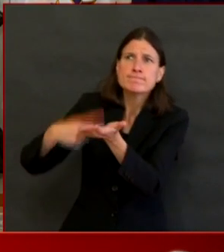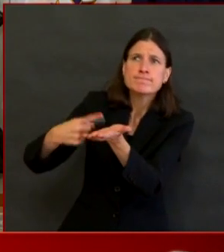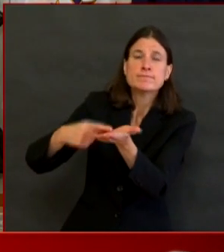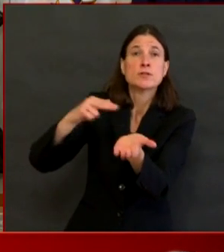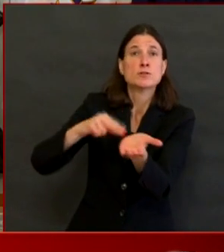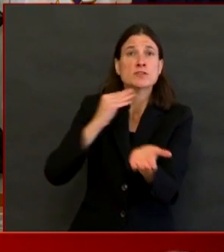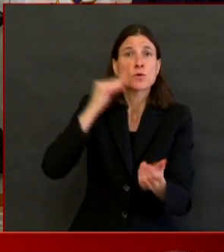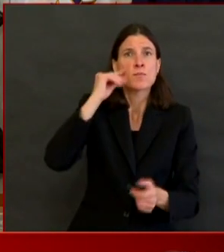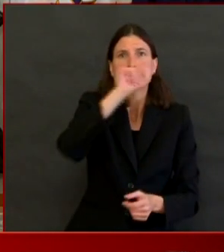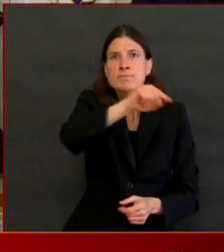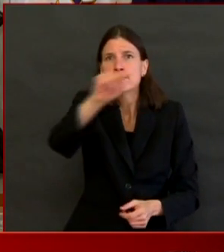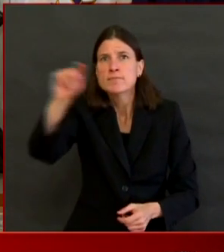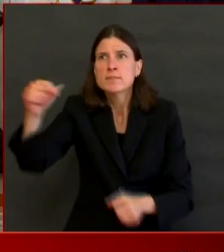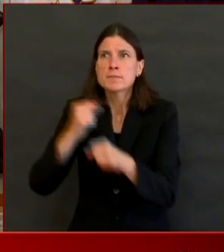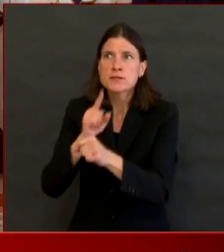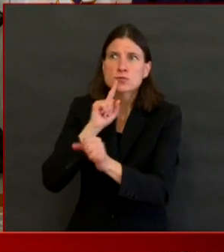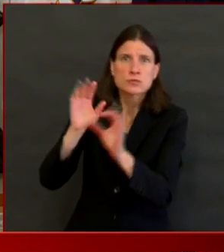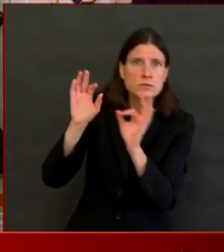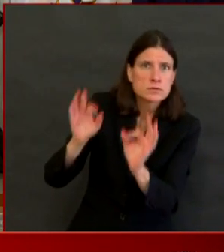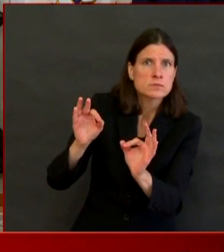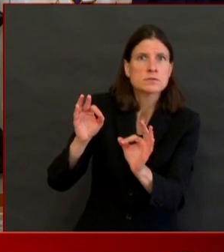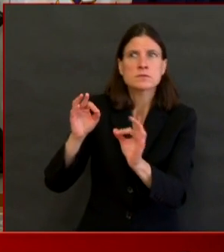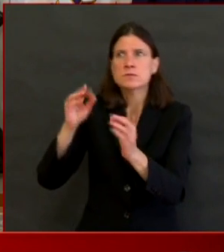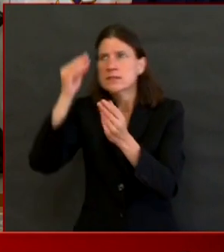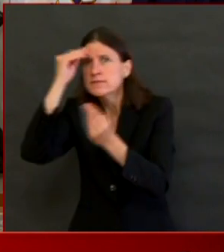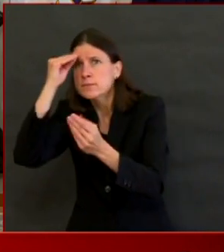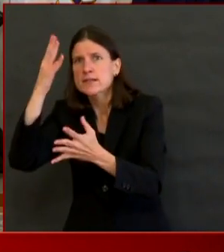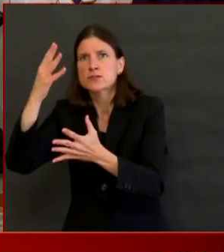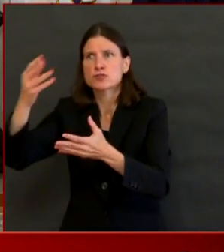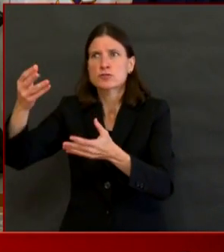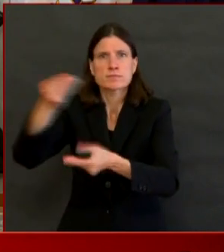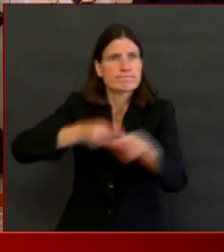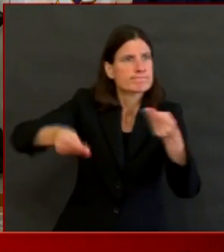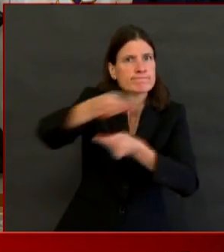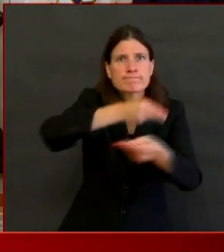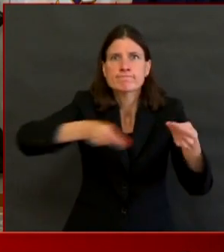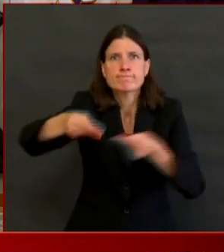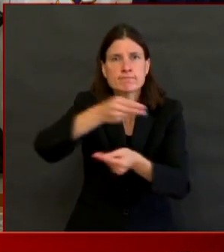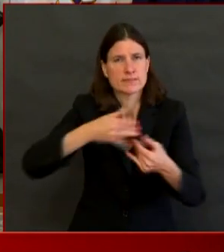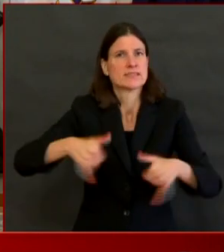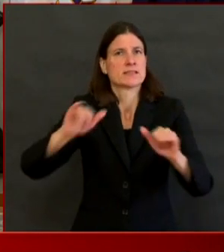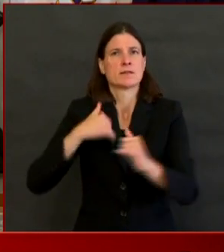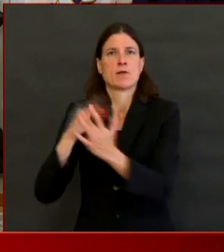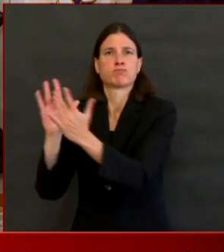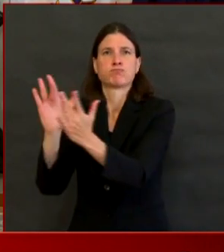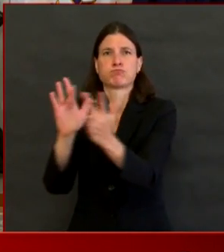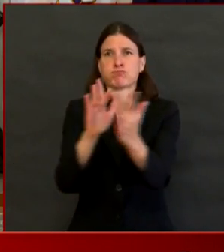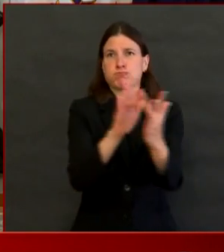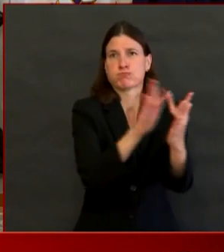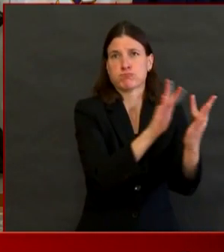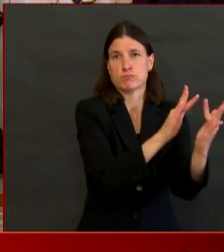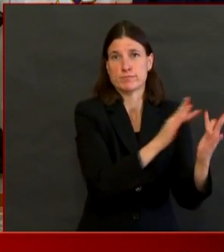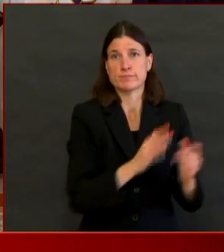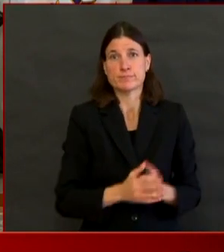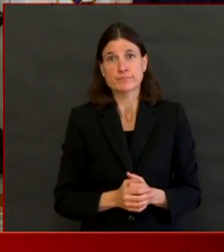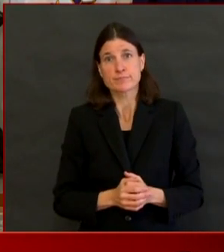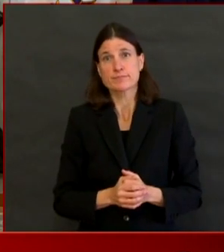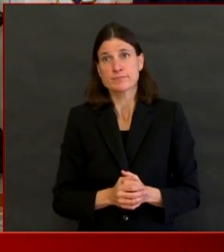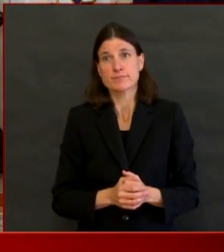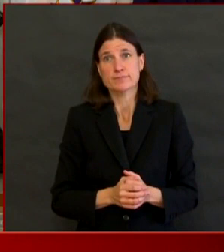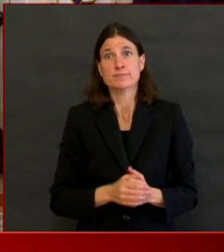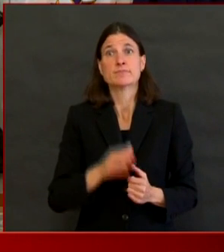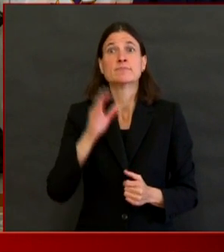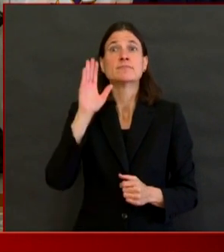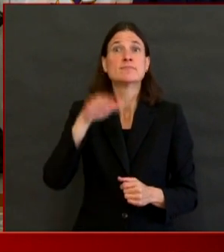In advance of the holiday weekend, we had a call yesterday evening with nursing home leadership to once